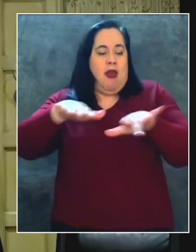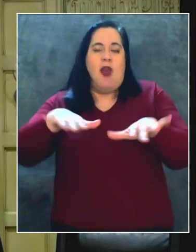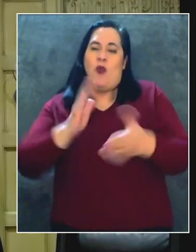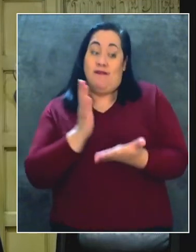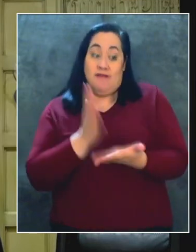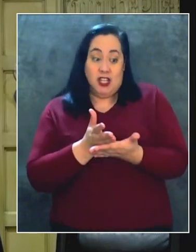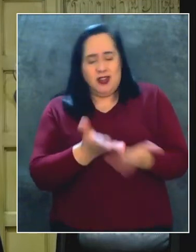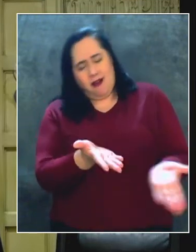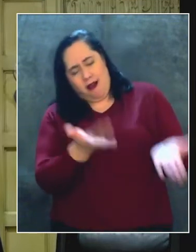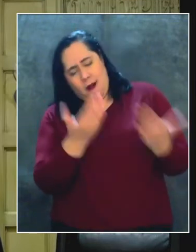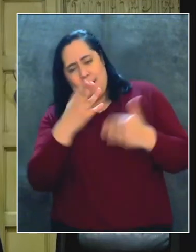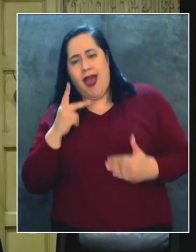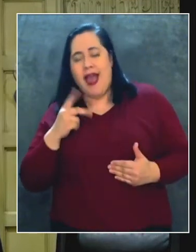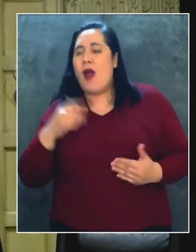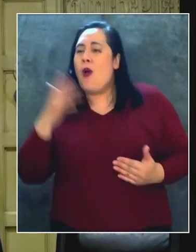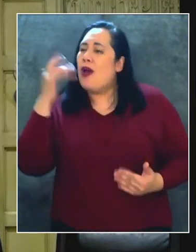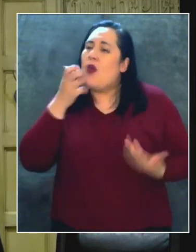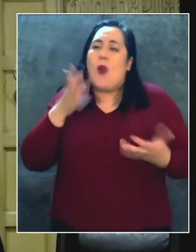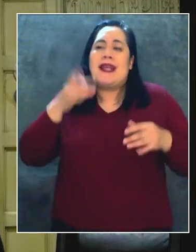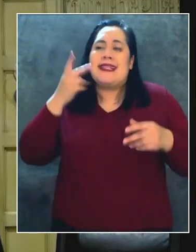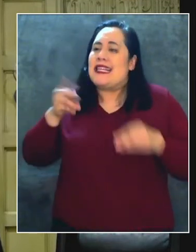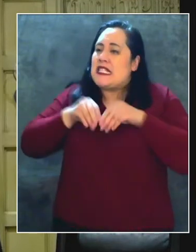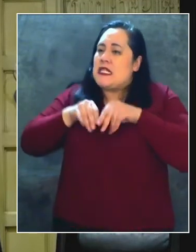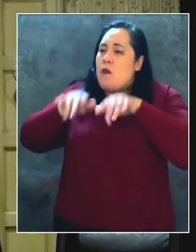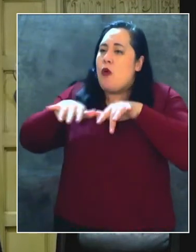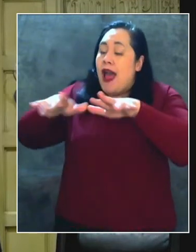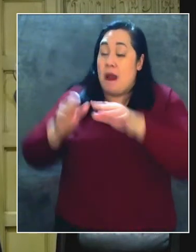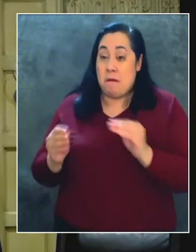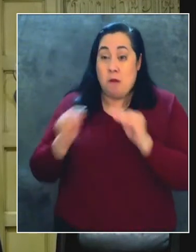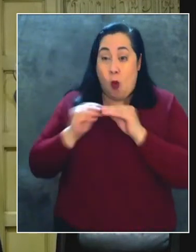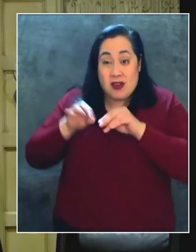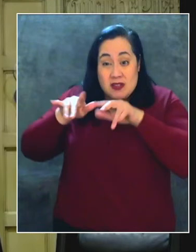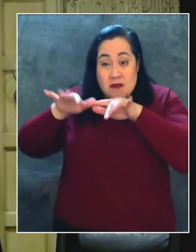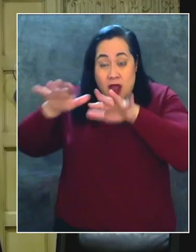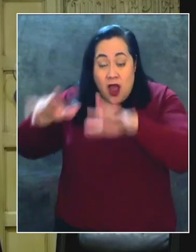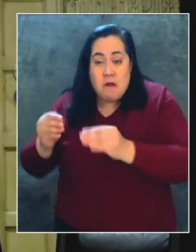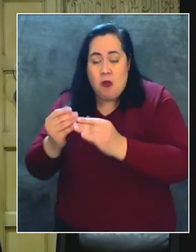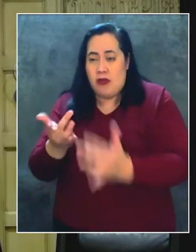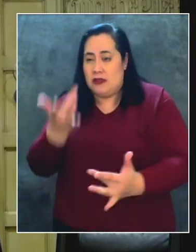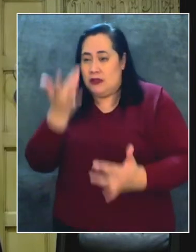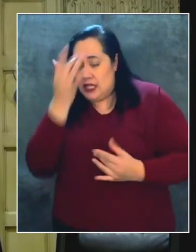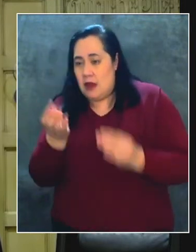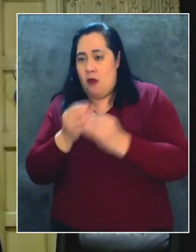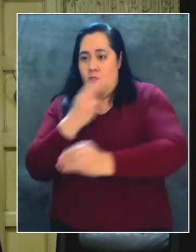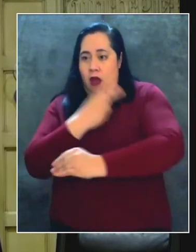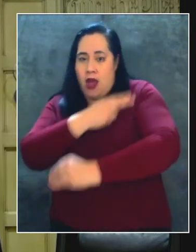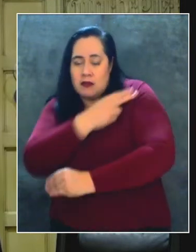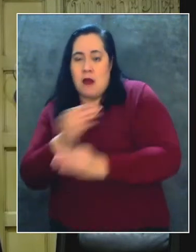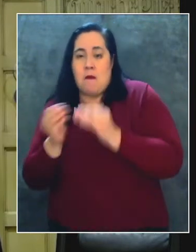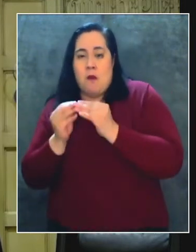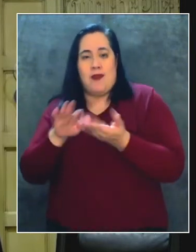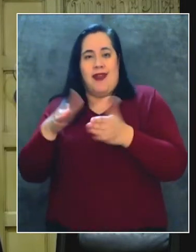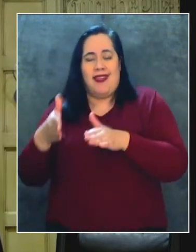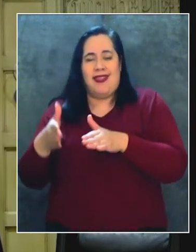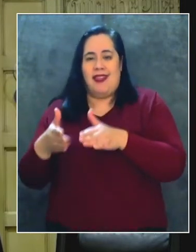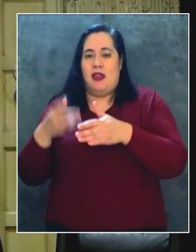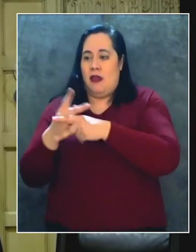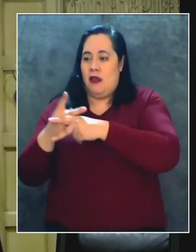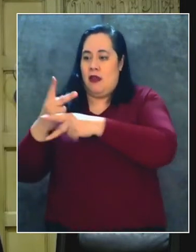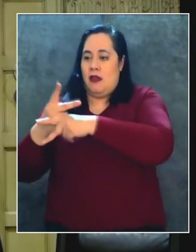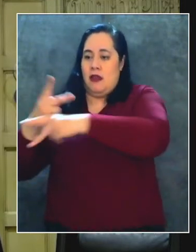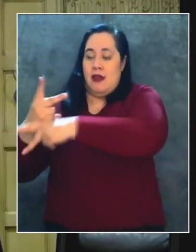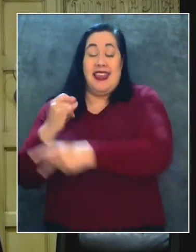we do not want to see this spread. And the more spread there is, the more hospitalization, the more hospitalization, the more deaths. So if you care